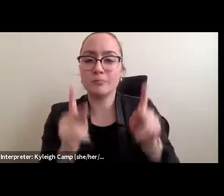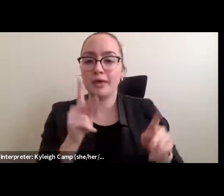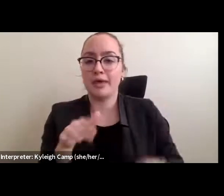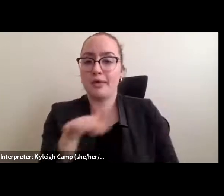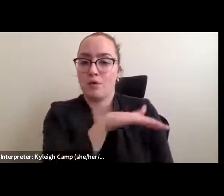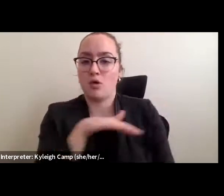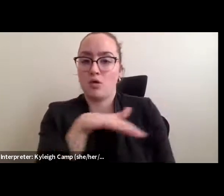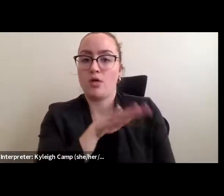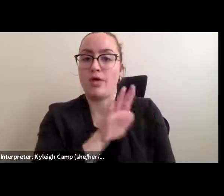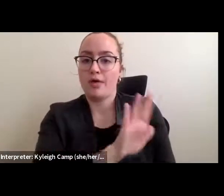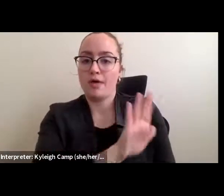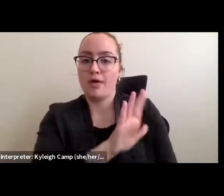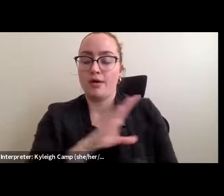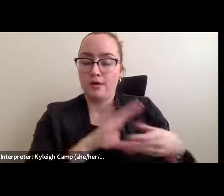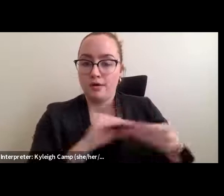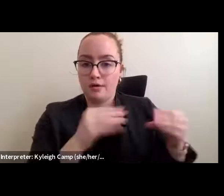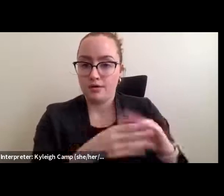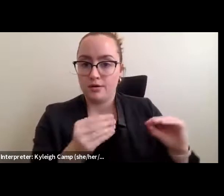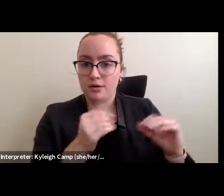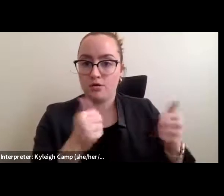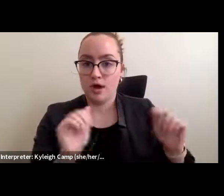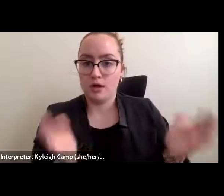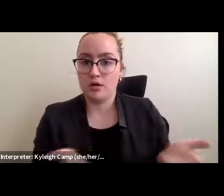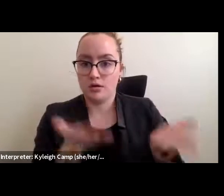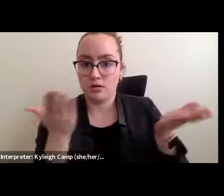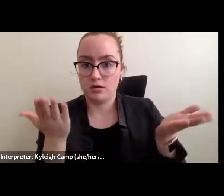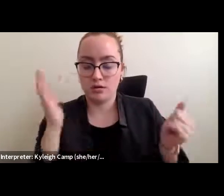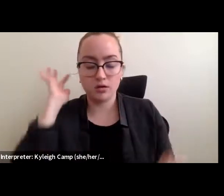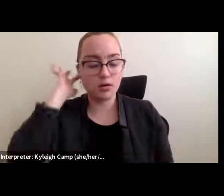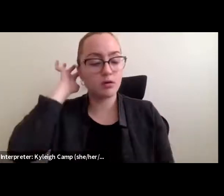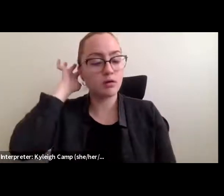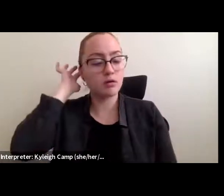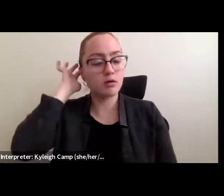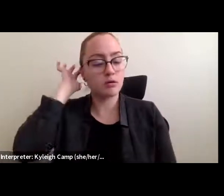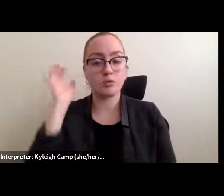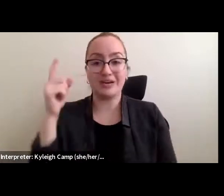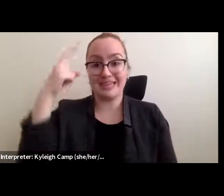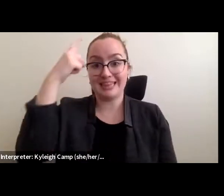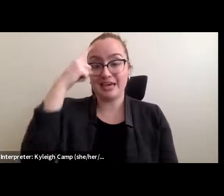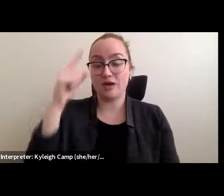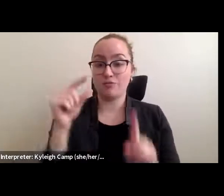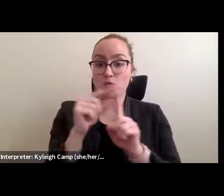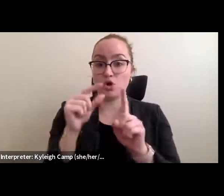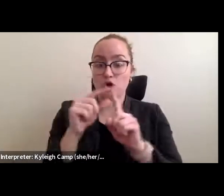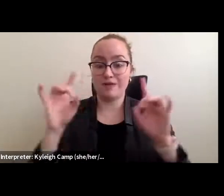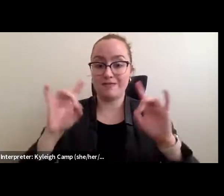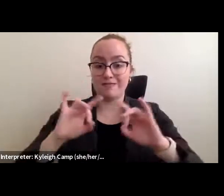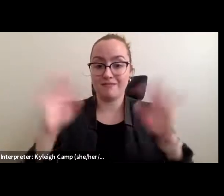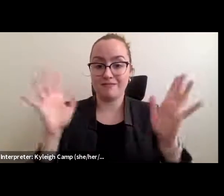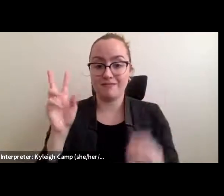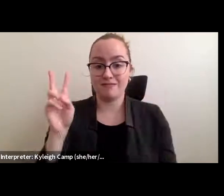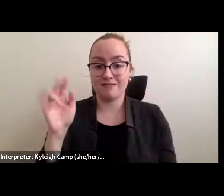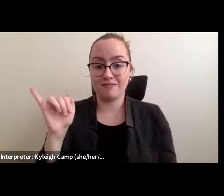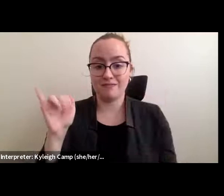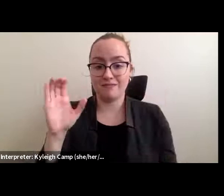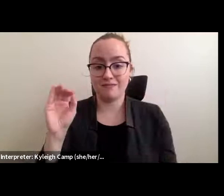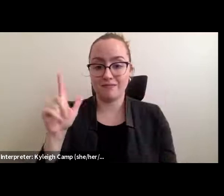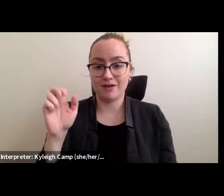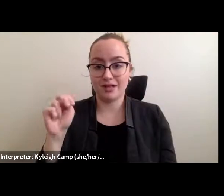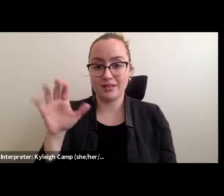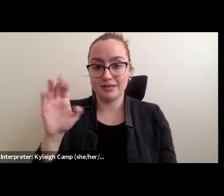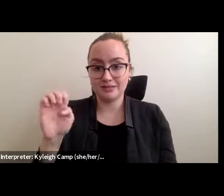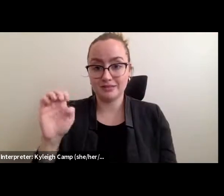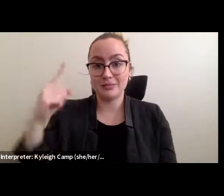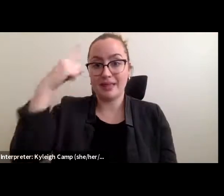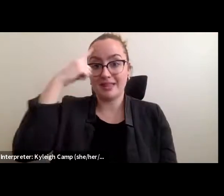think about questions like that when we think of violence and people fleeing violence, we think of refugees. But